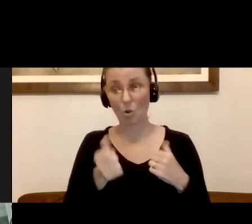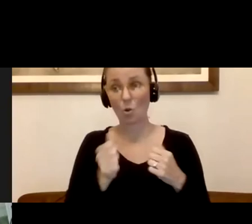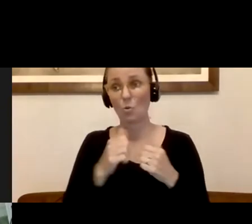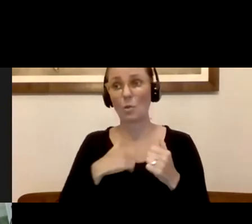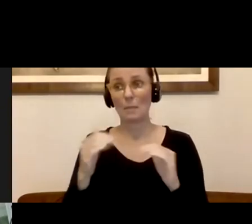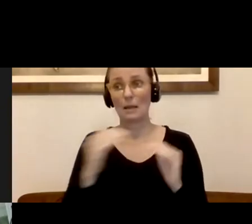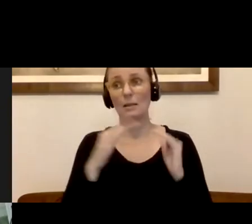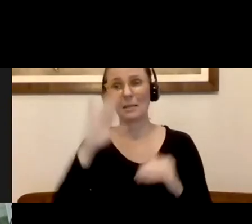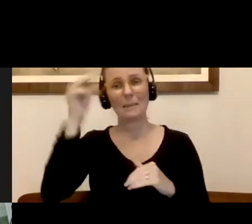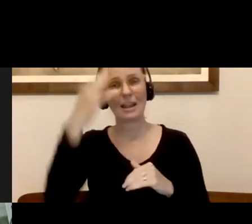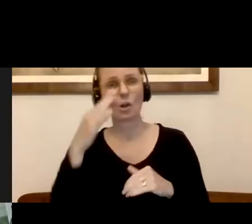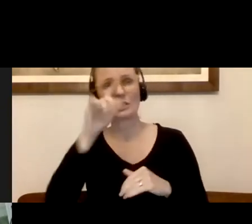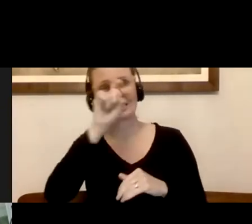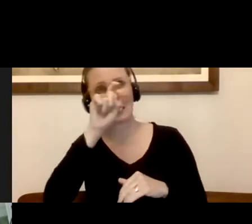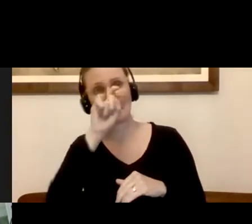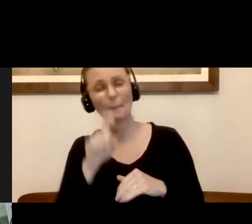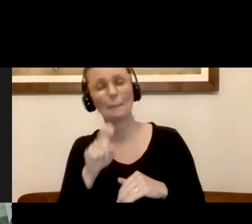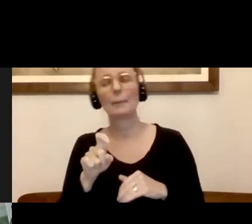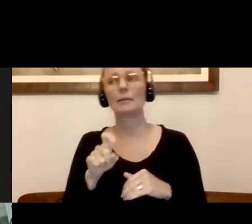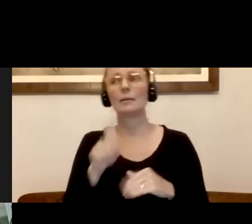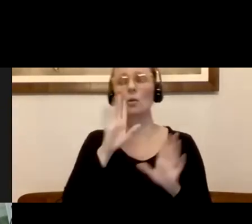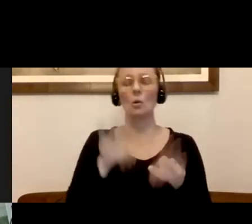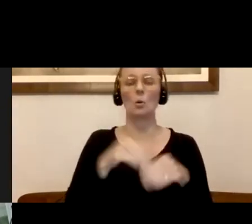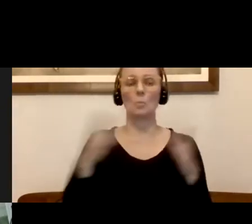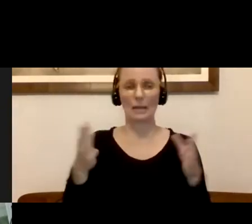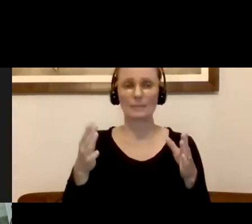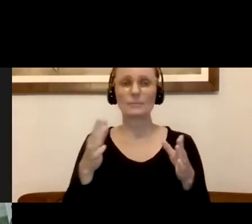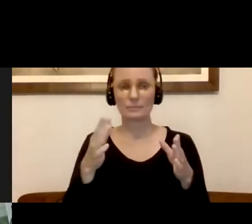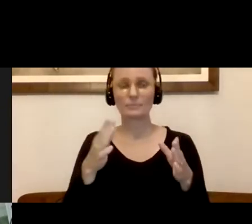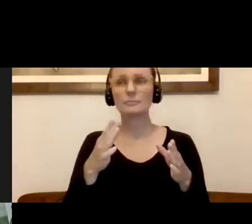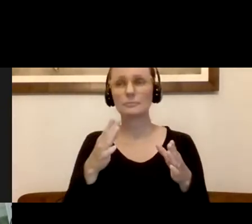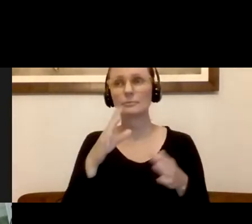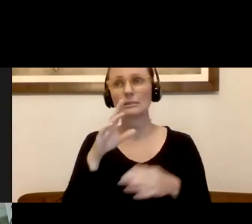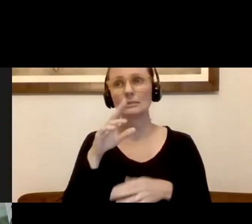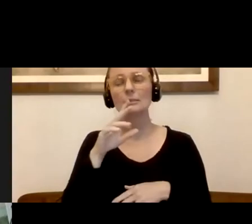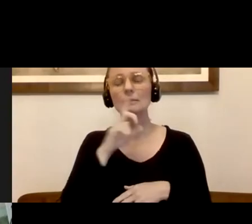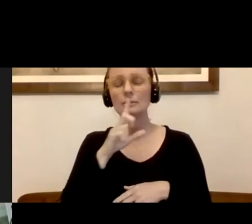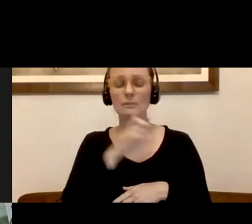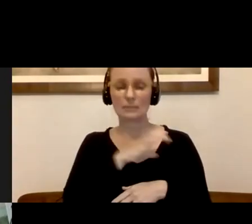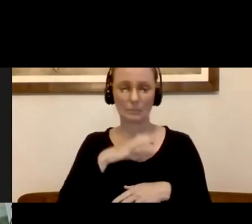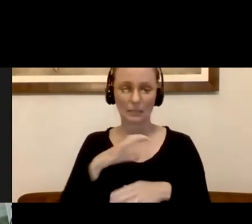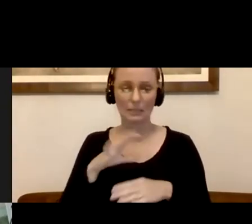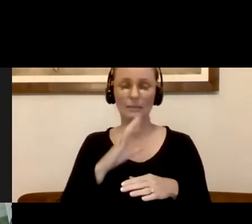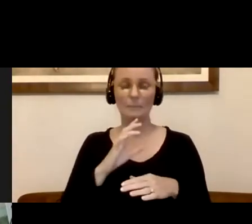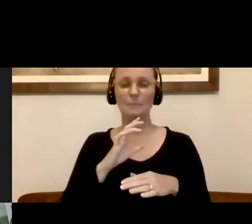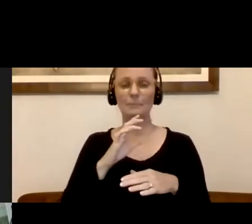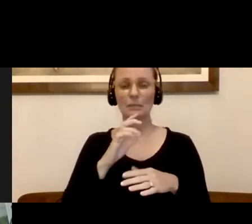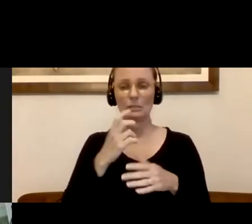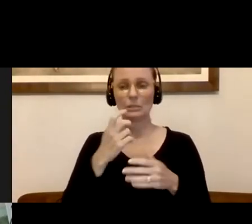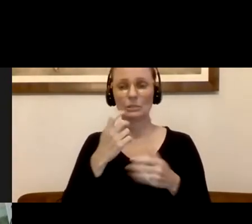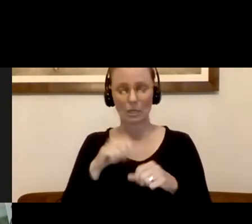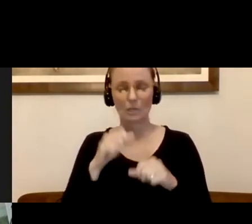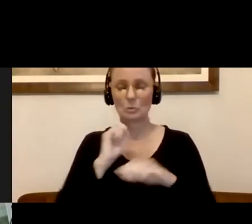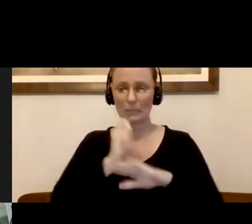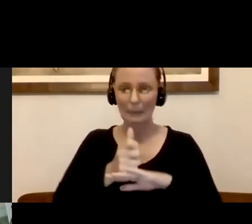Salem and others to the reopening advisory task force. The question around transportation, uh, and equity and so forth will be at the forefront. So